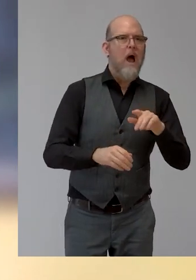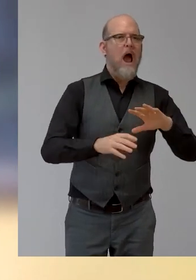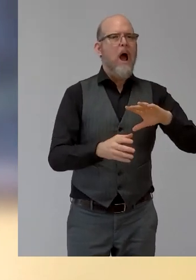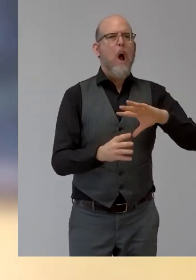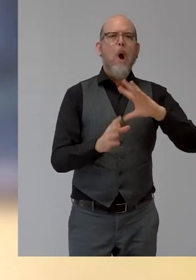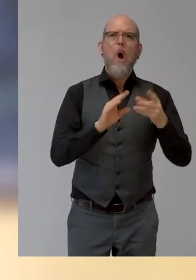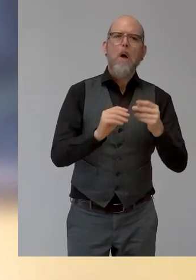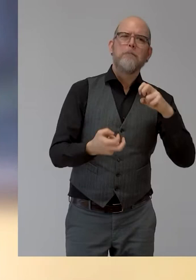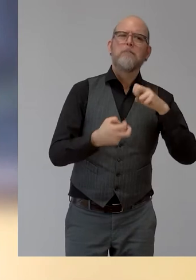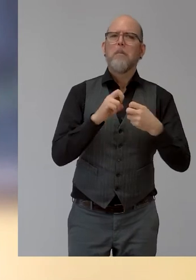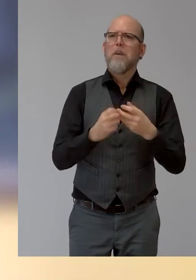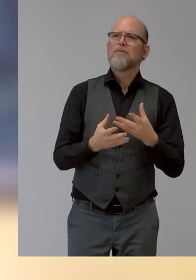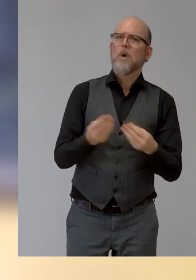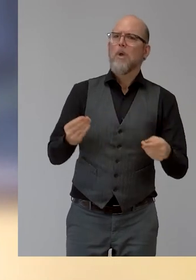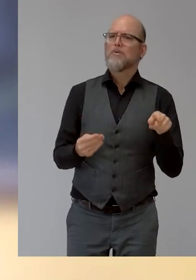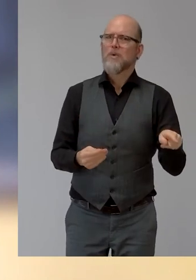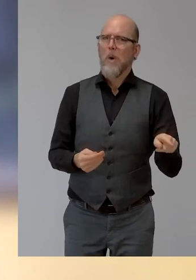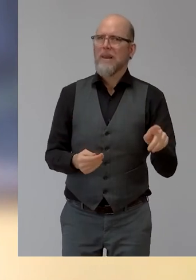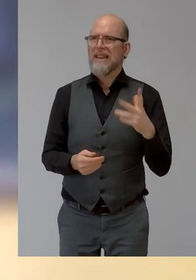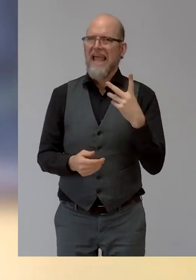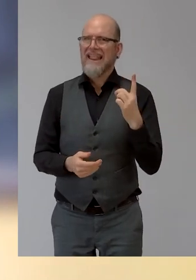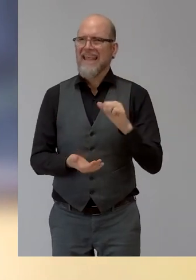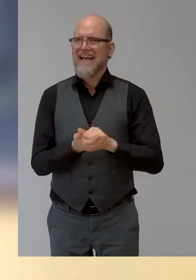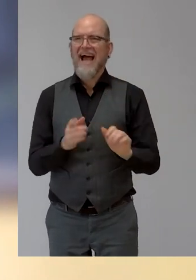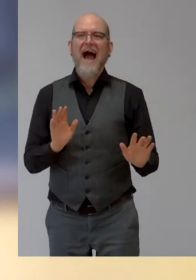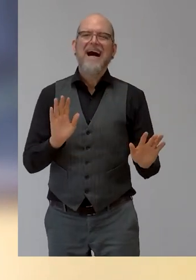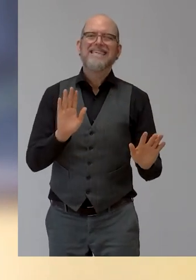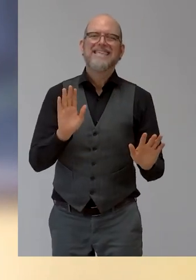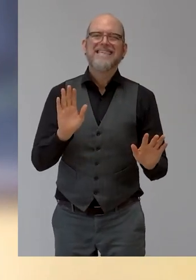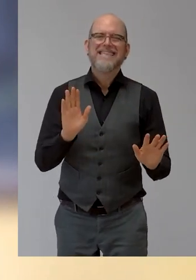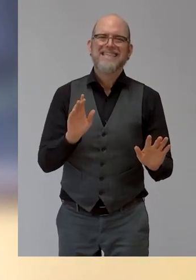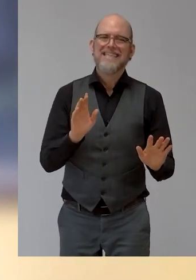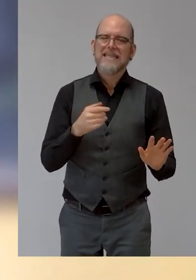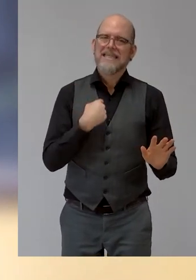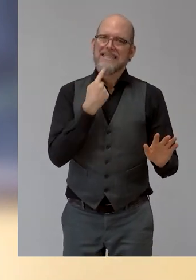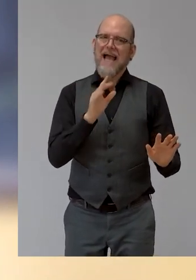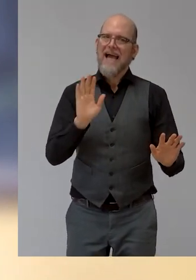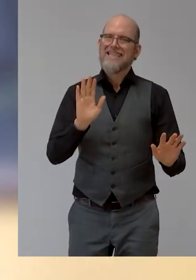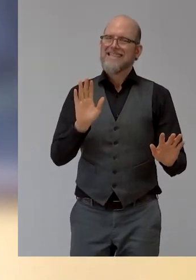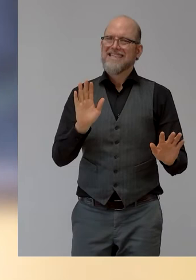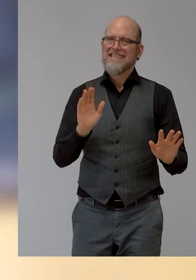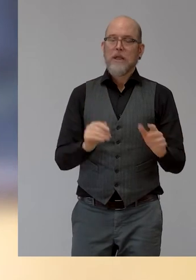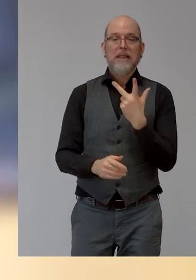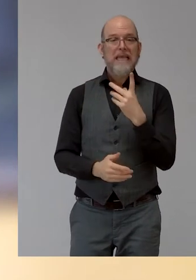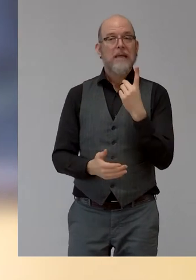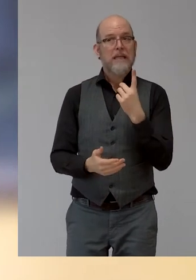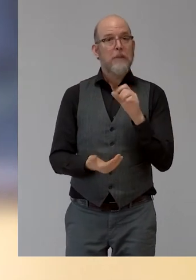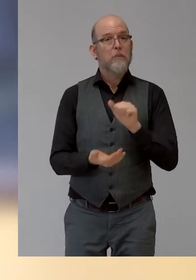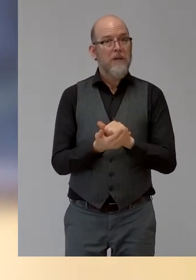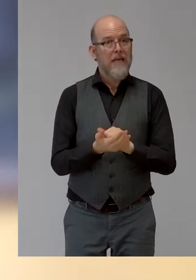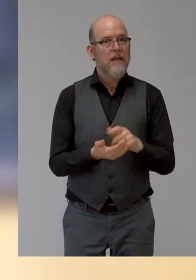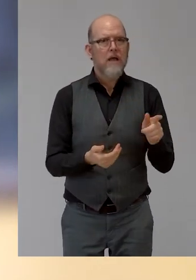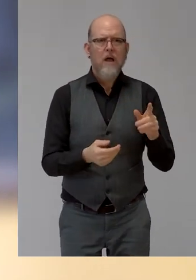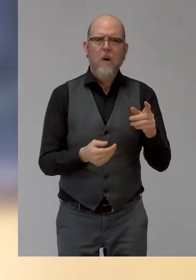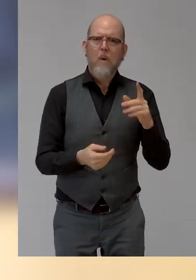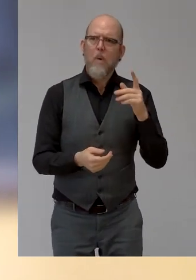But, you know, what are the things, what are the reasons for selling 3D printing? Those, on all